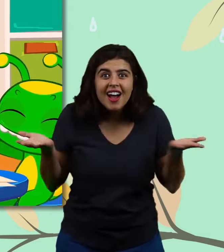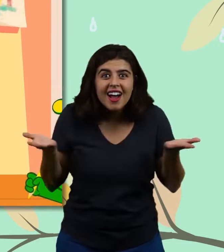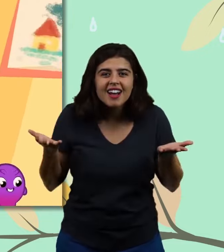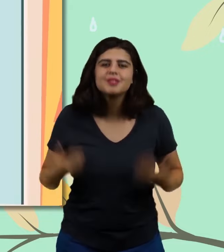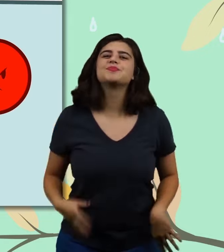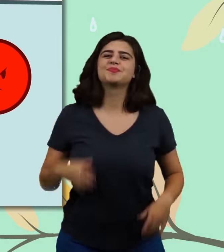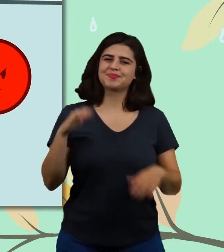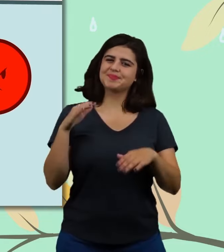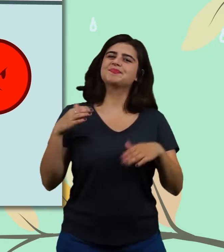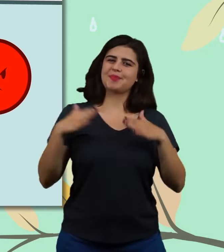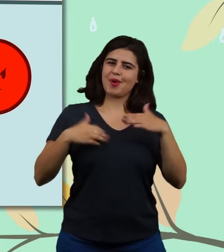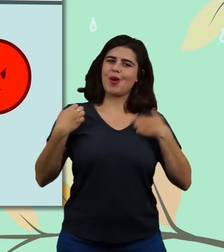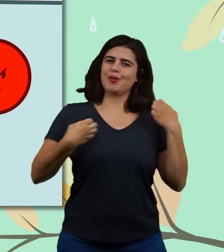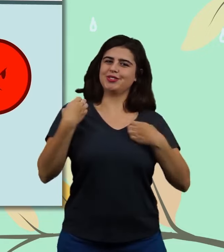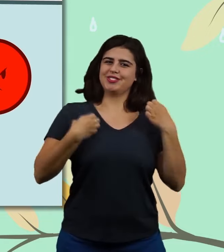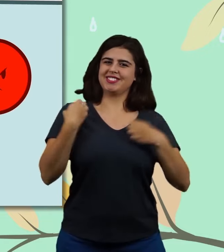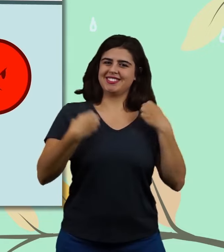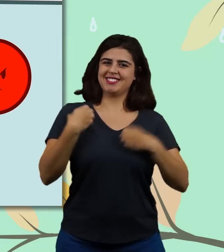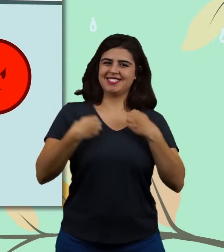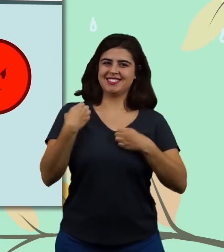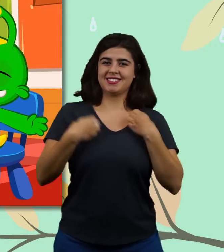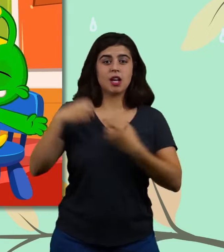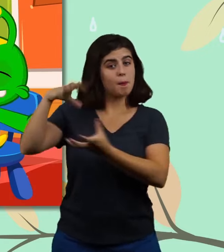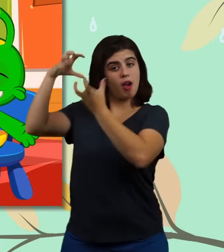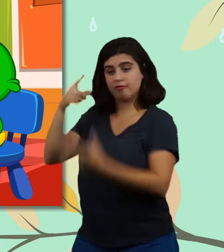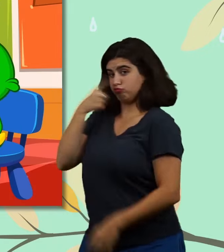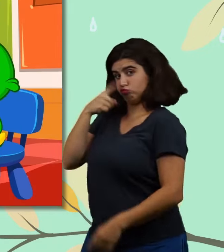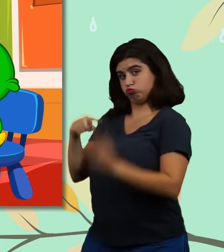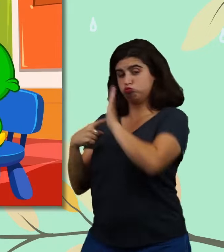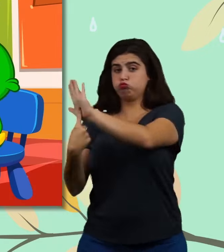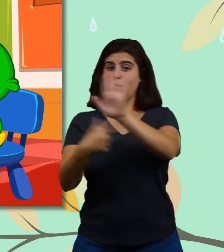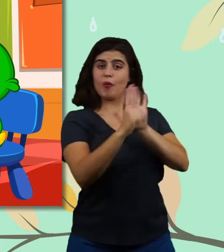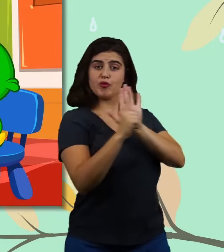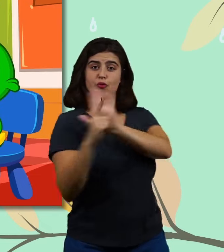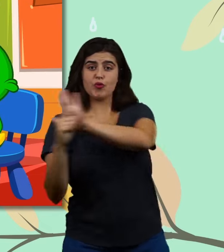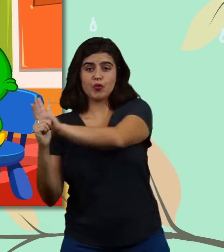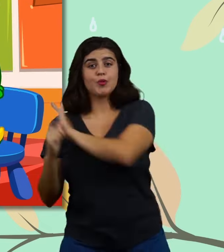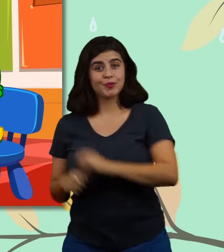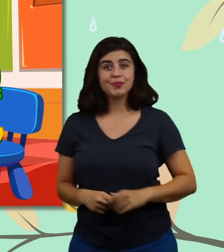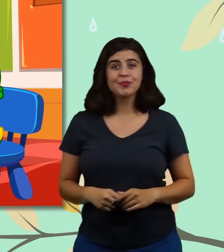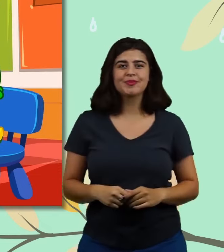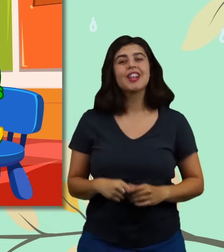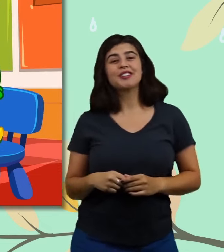ah the basic emotions pops shall we go over them again